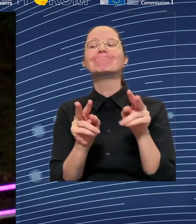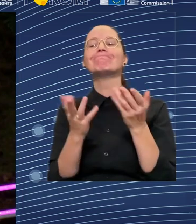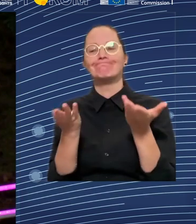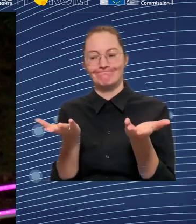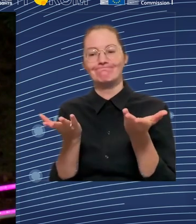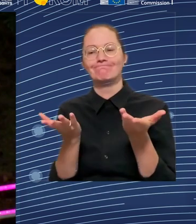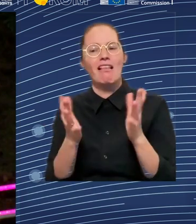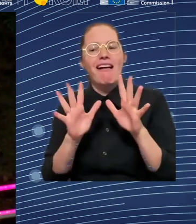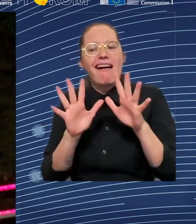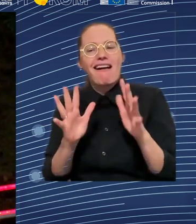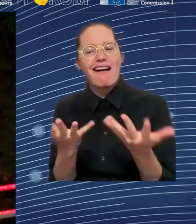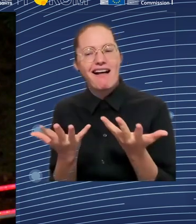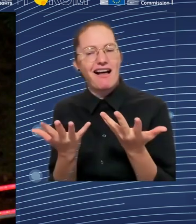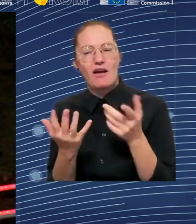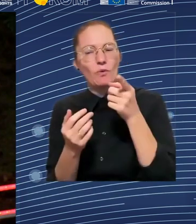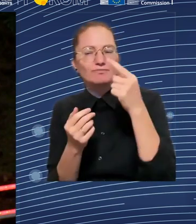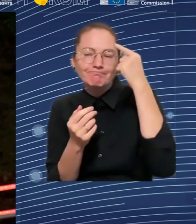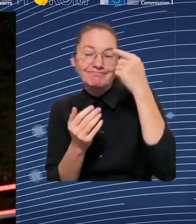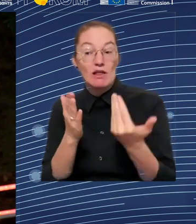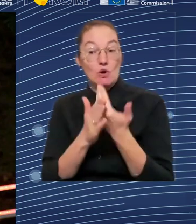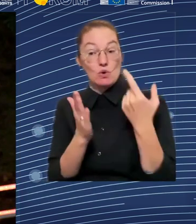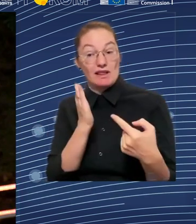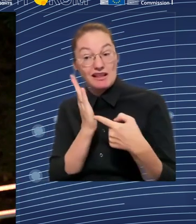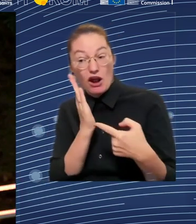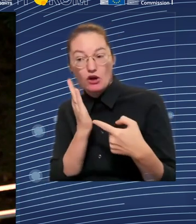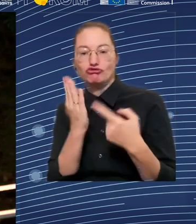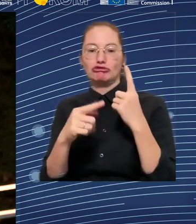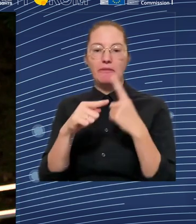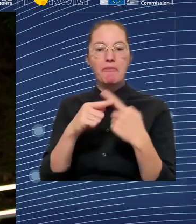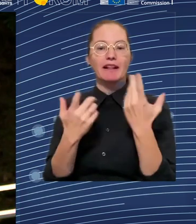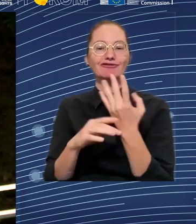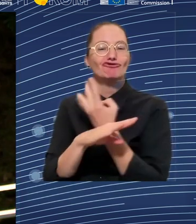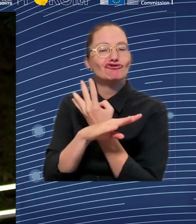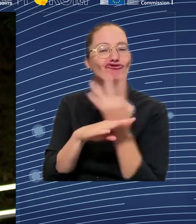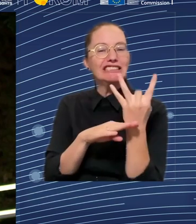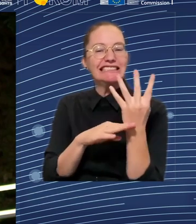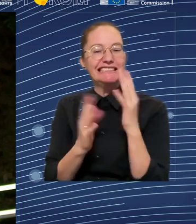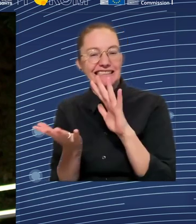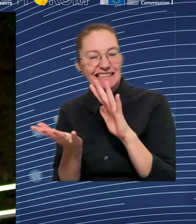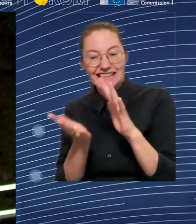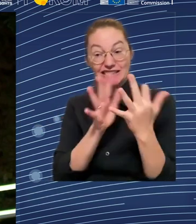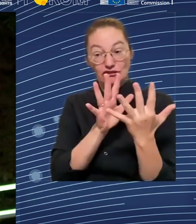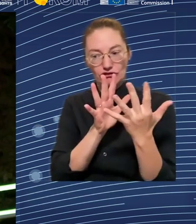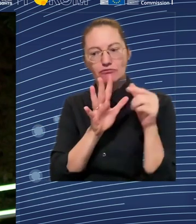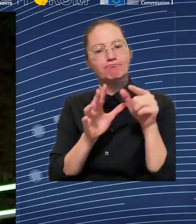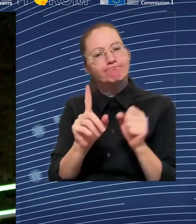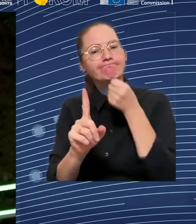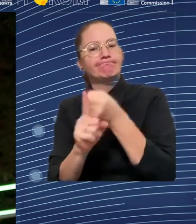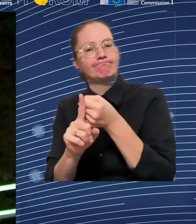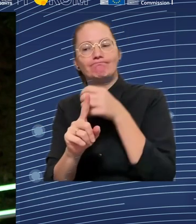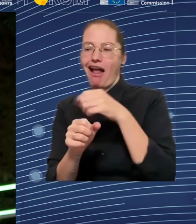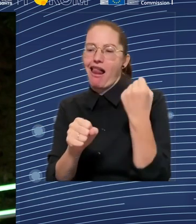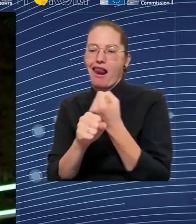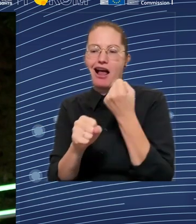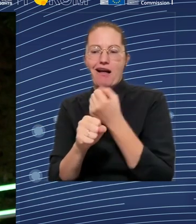across the board, but driven by different factors. And I think what's important is distinguish sort of labor shortages more generally or